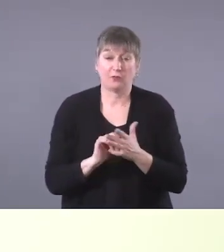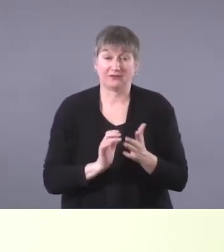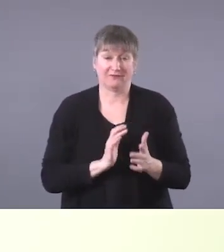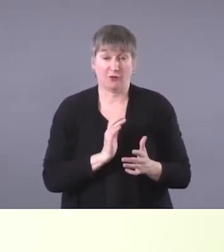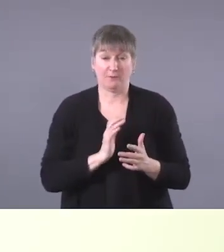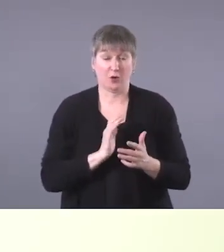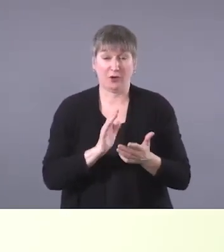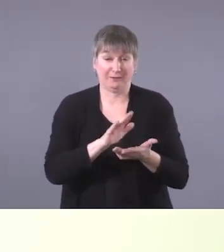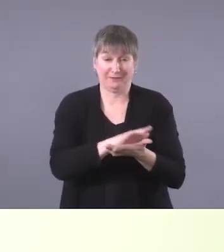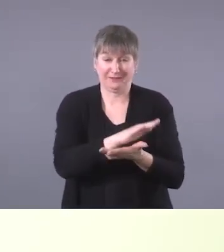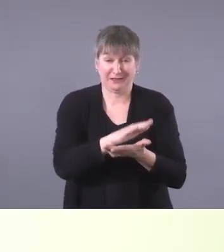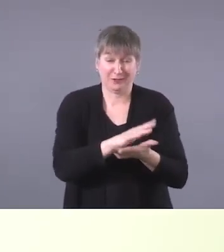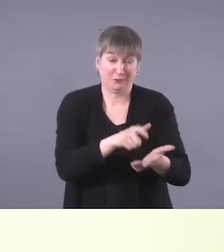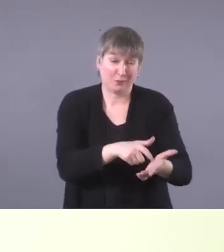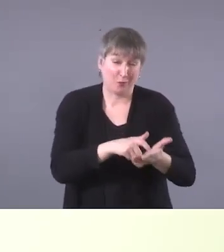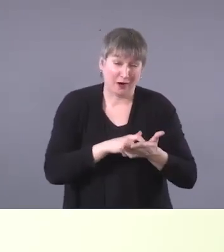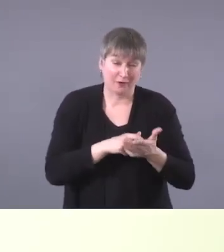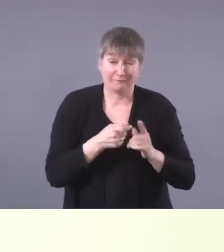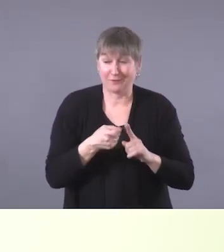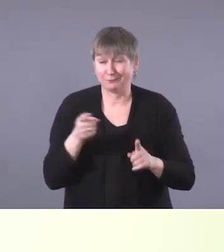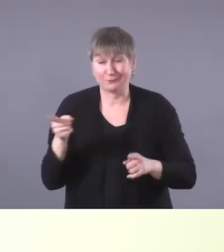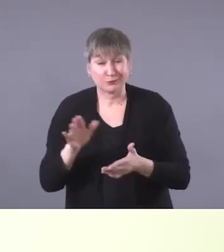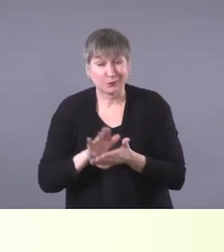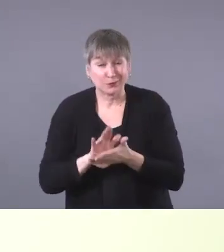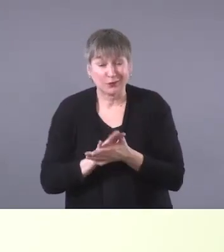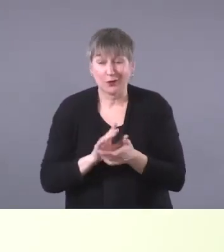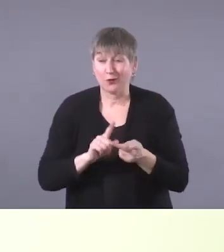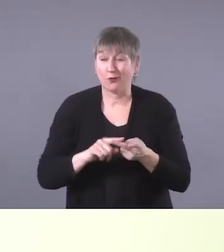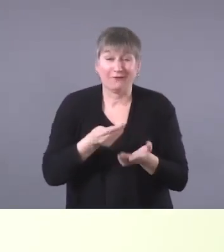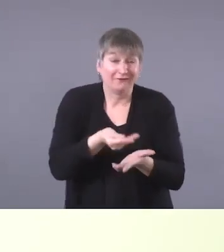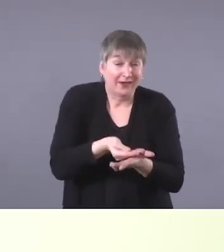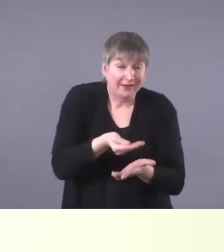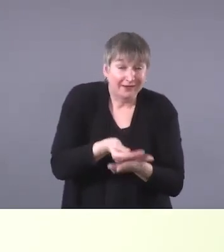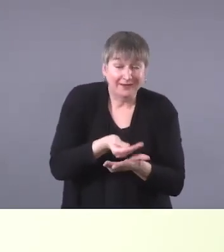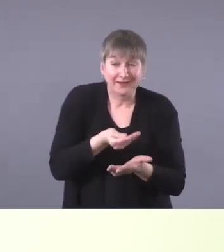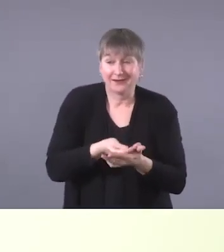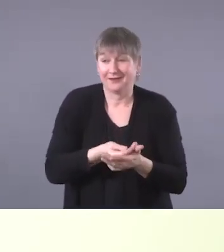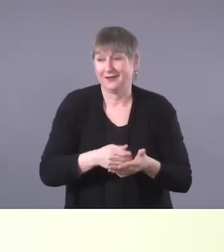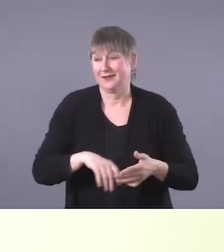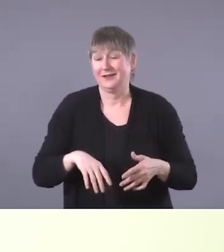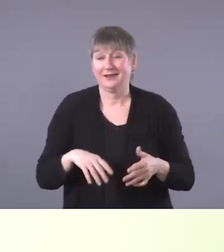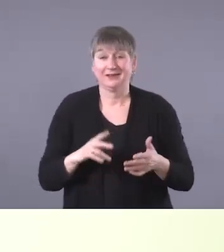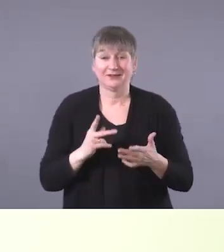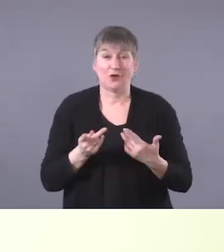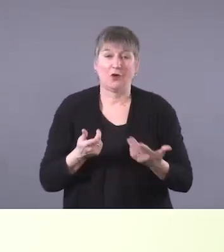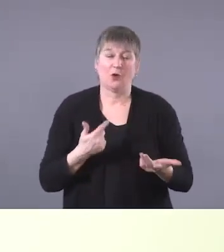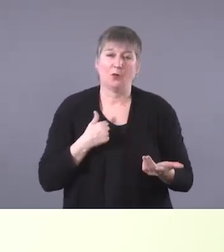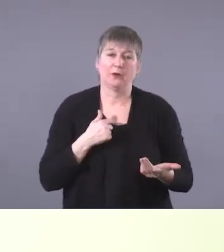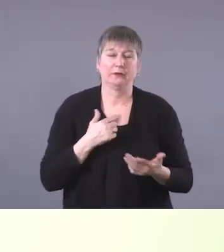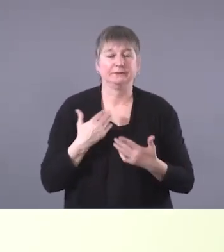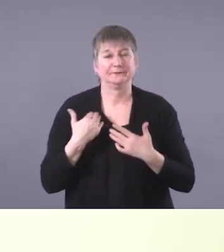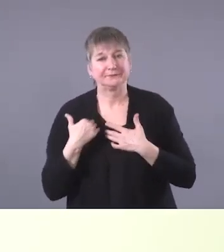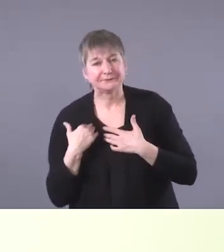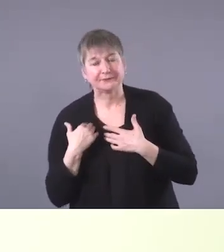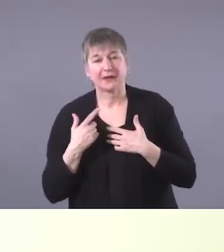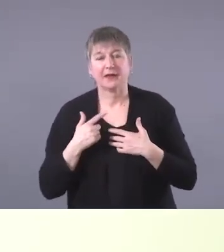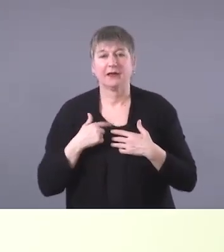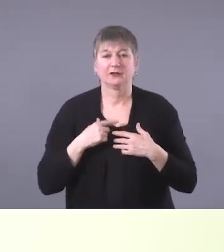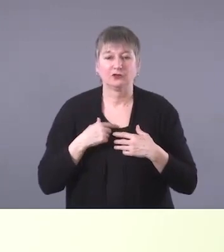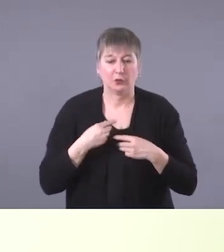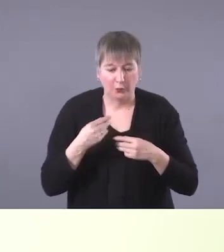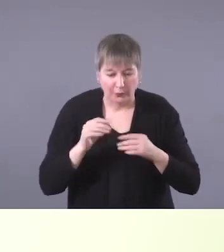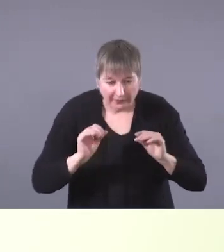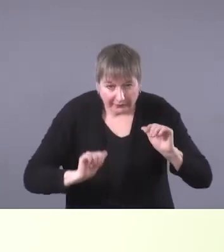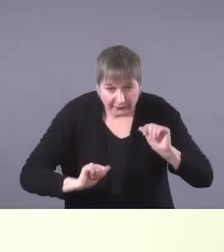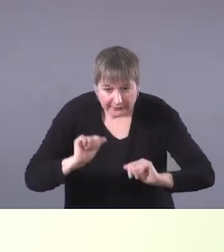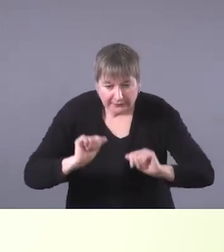often required by schools, programs, and funding agencies. So we're often obligated to conduct them and provide and come